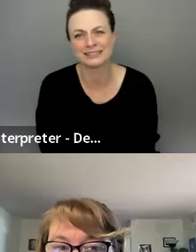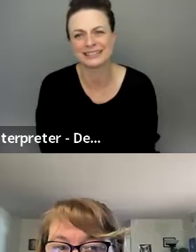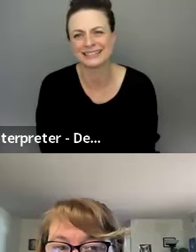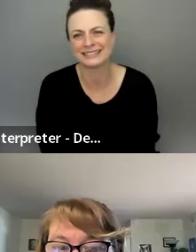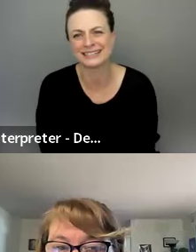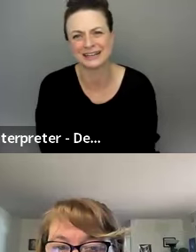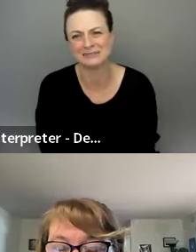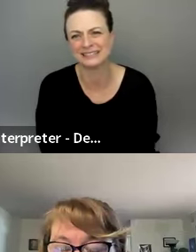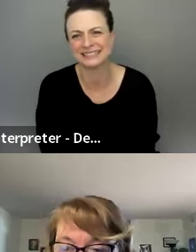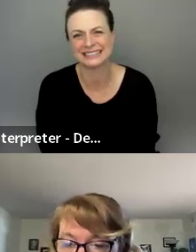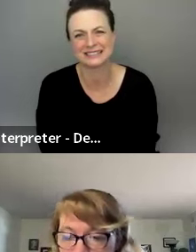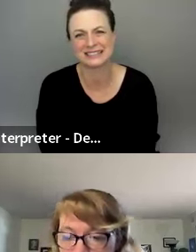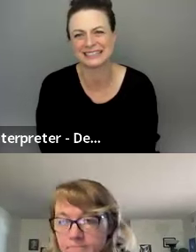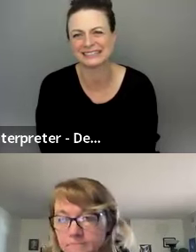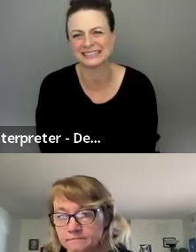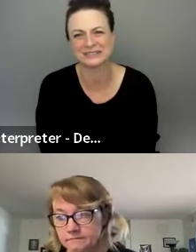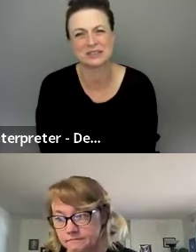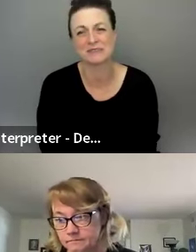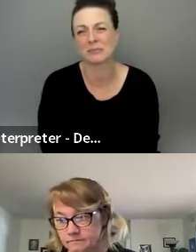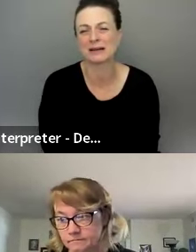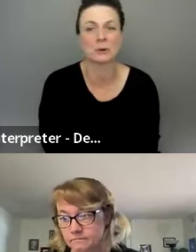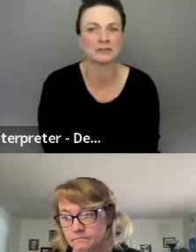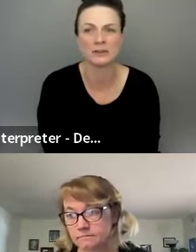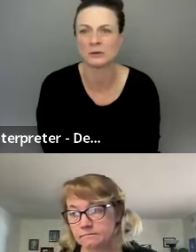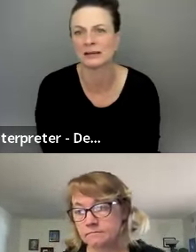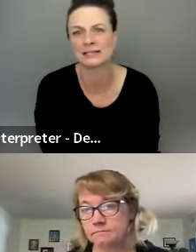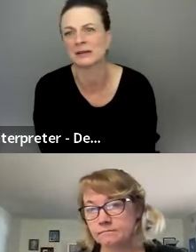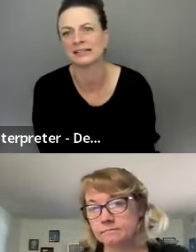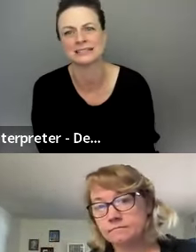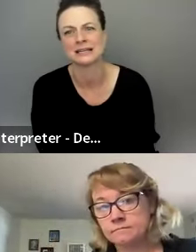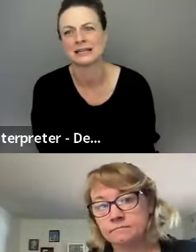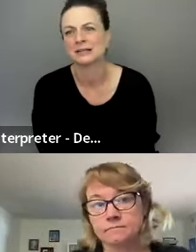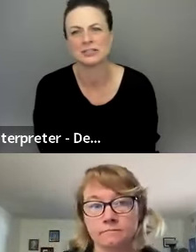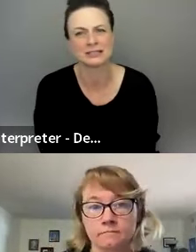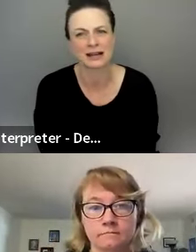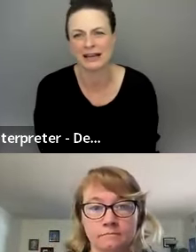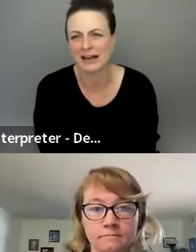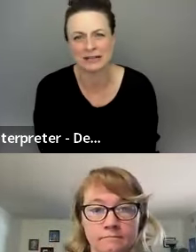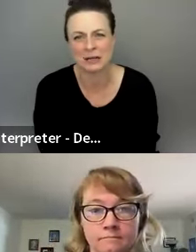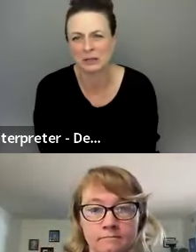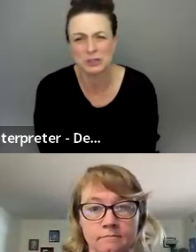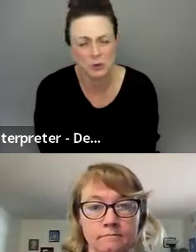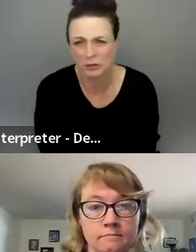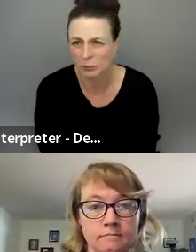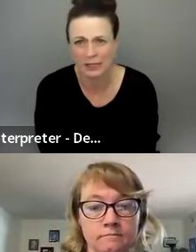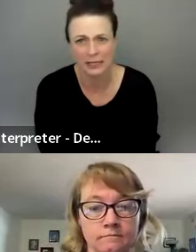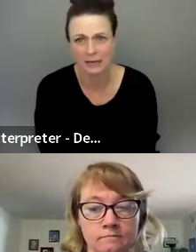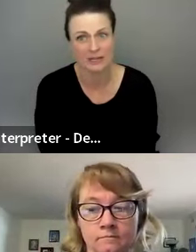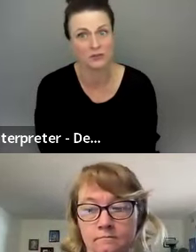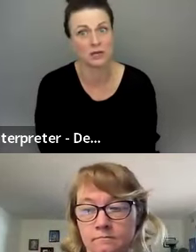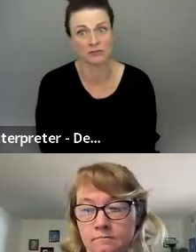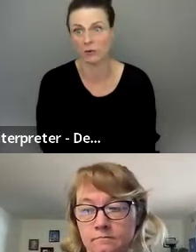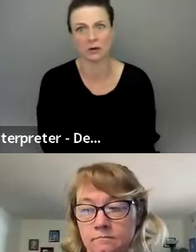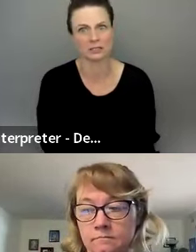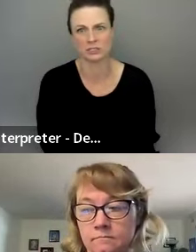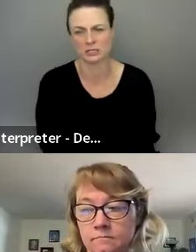because, um, it, from my point of view and my experience, just, uh, having a two or three, I